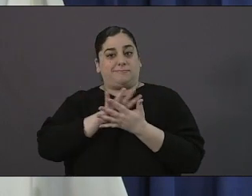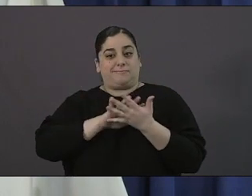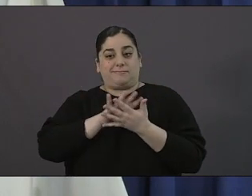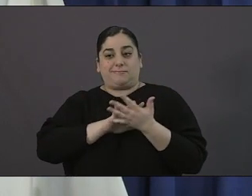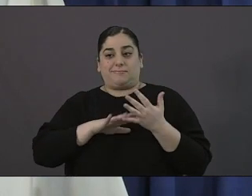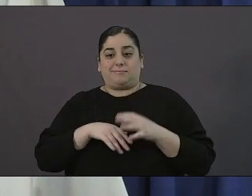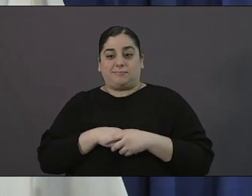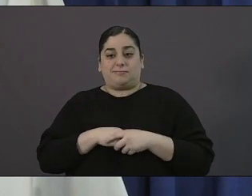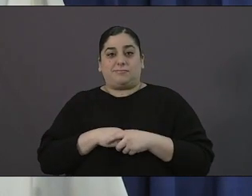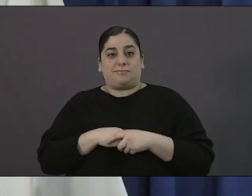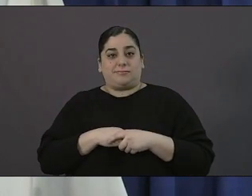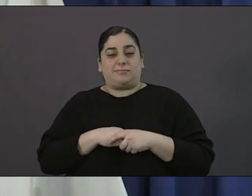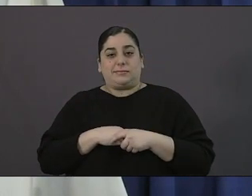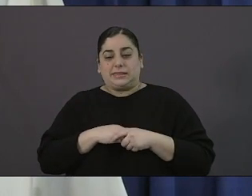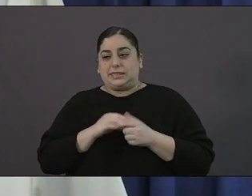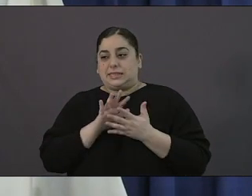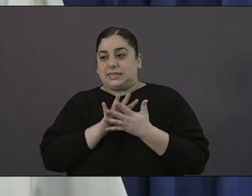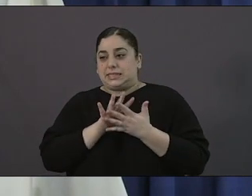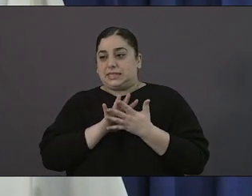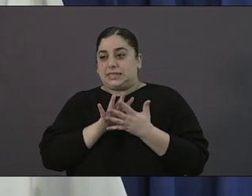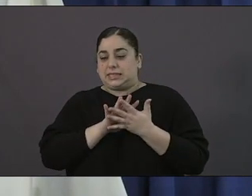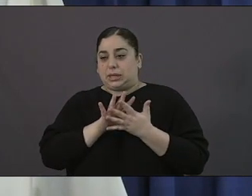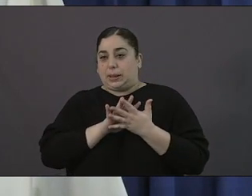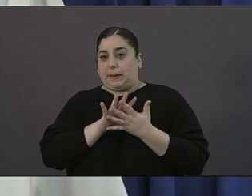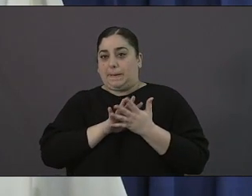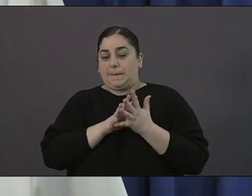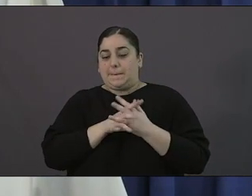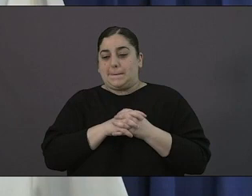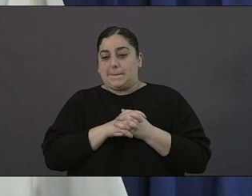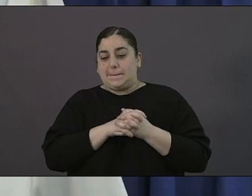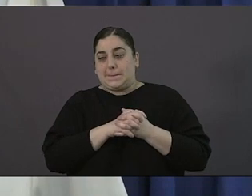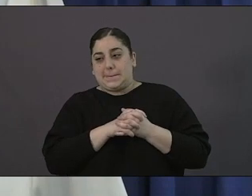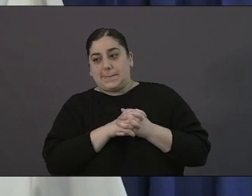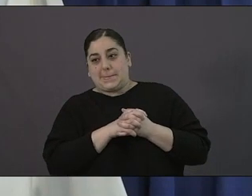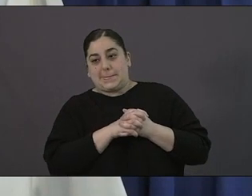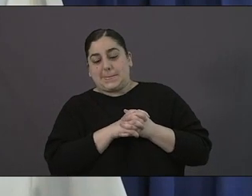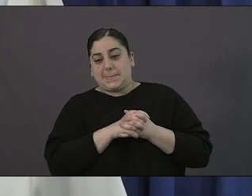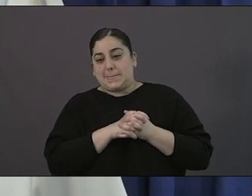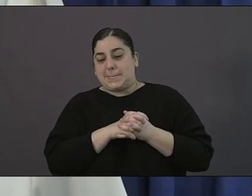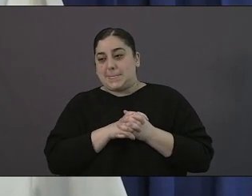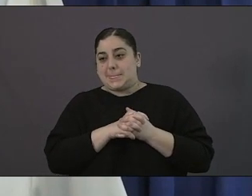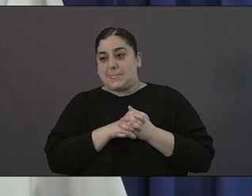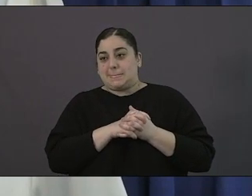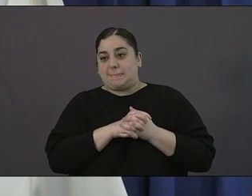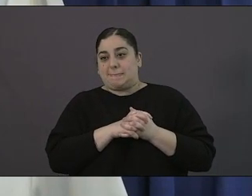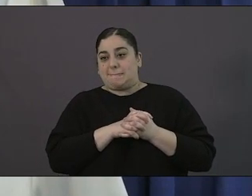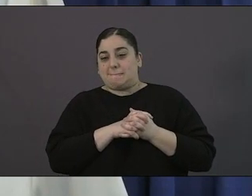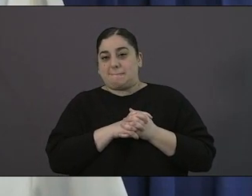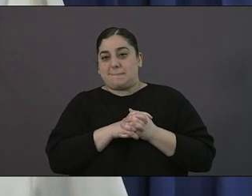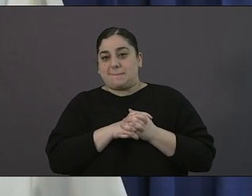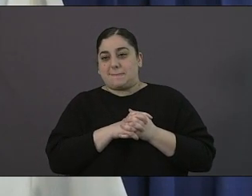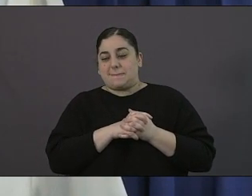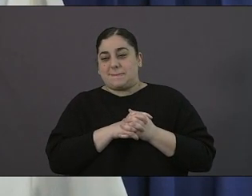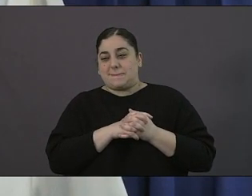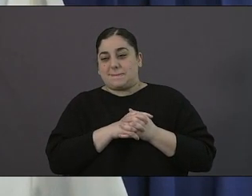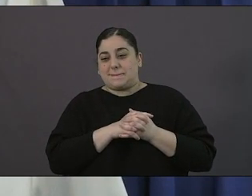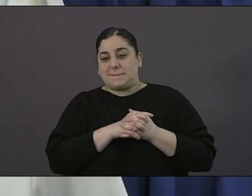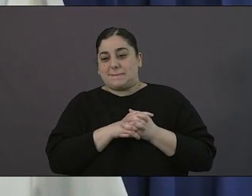issued a cease and desist letter to you and the police chief yesterday mayor do you expect to make any changes in enforcement